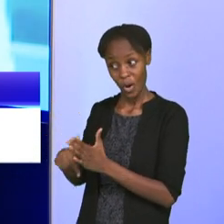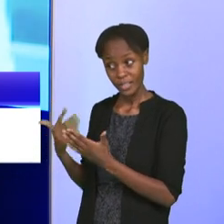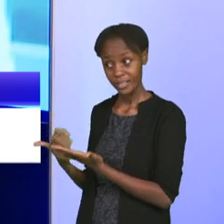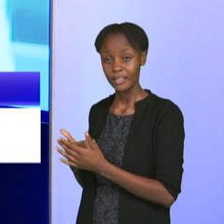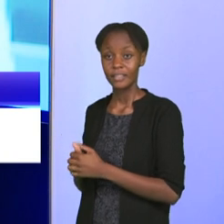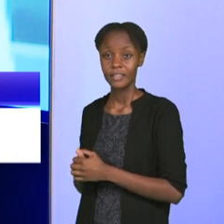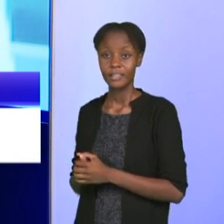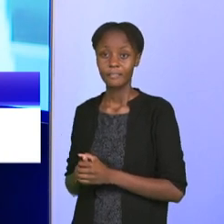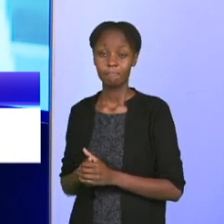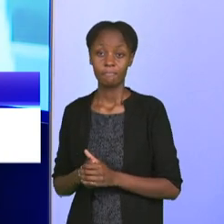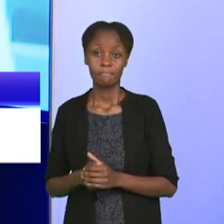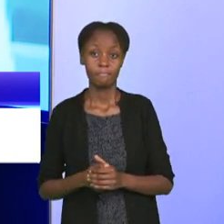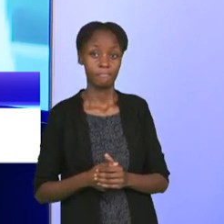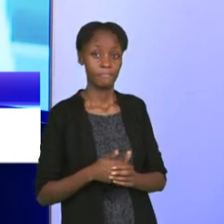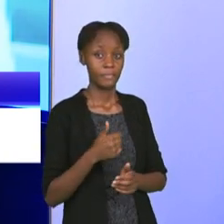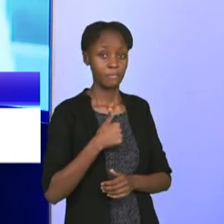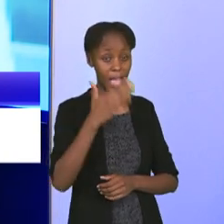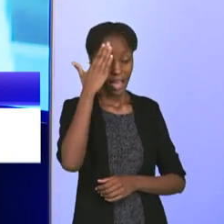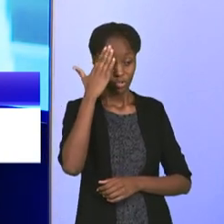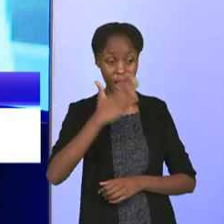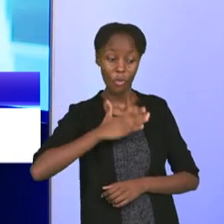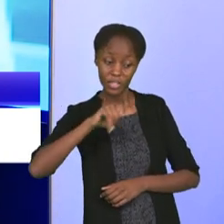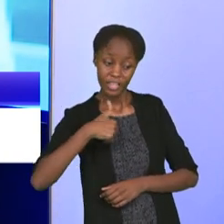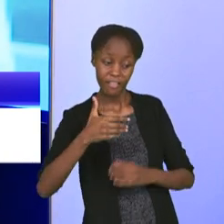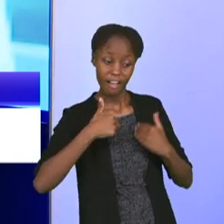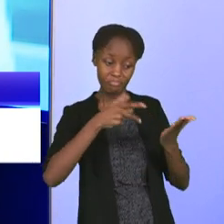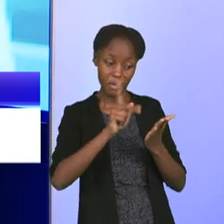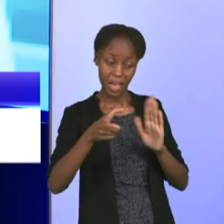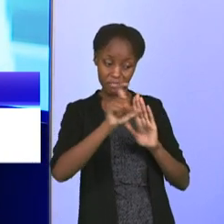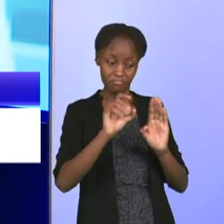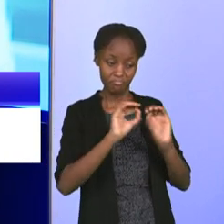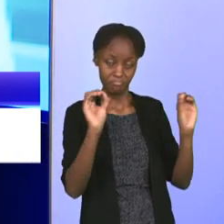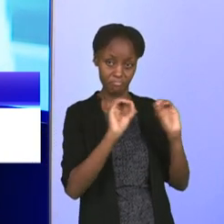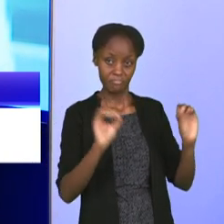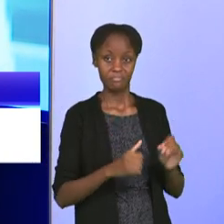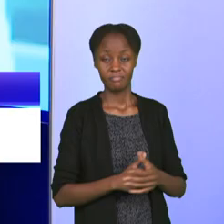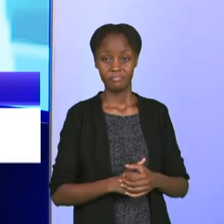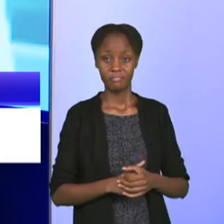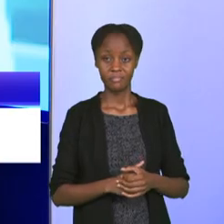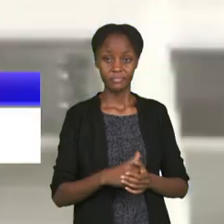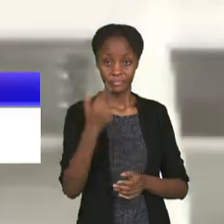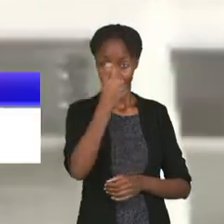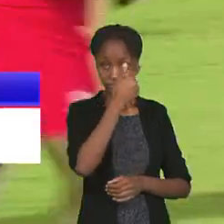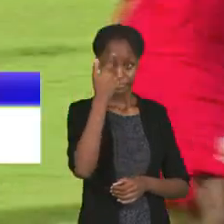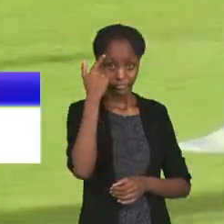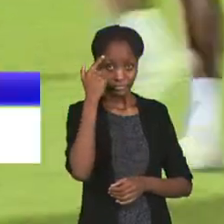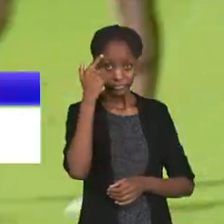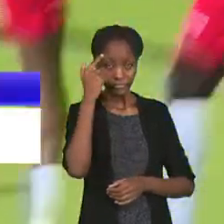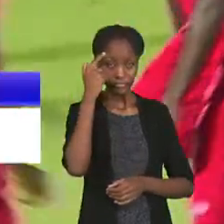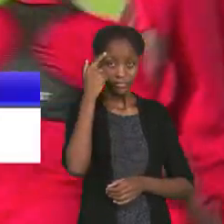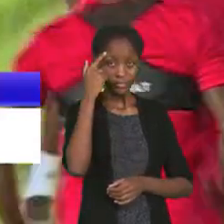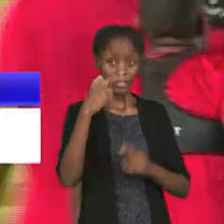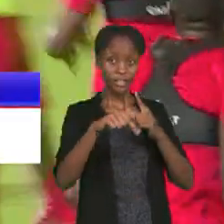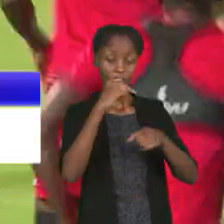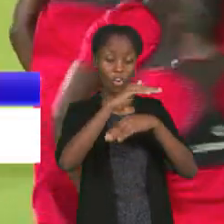But I know we didn't receive any bonuses since this victory. All